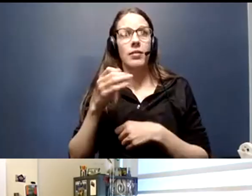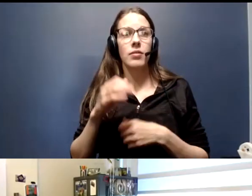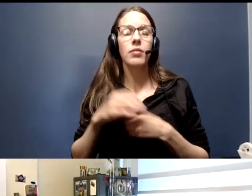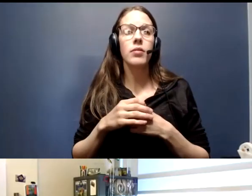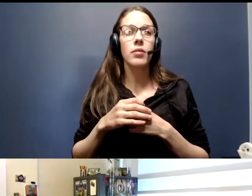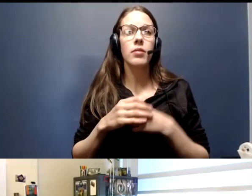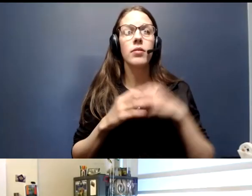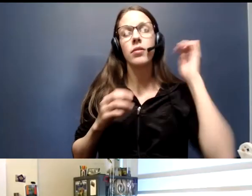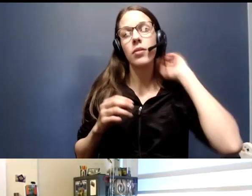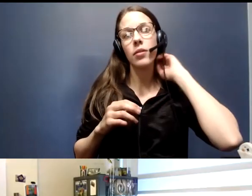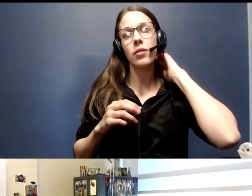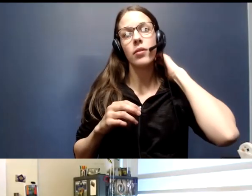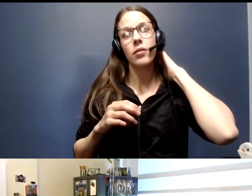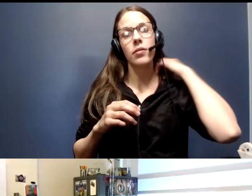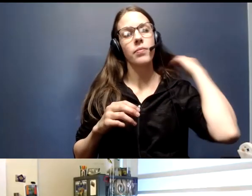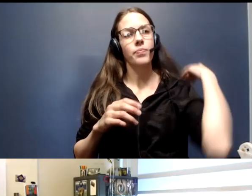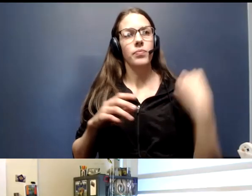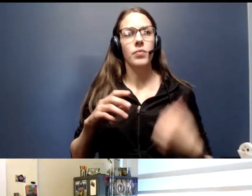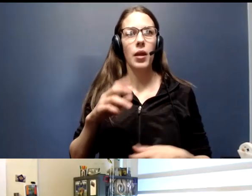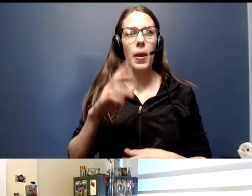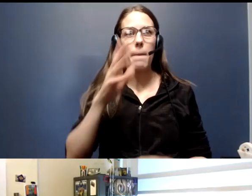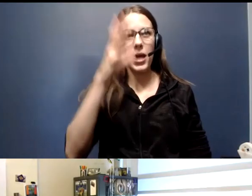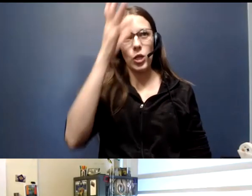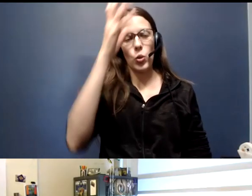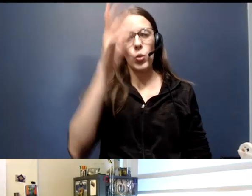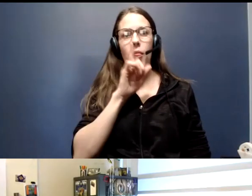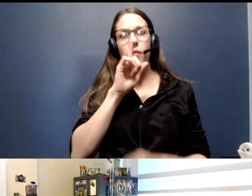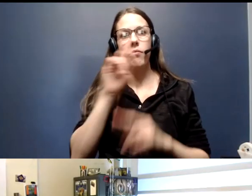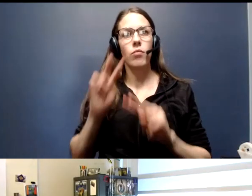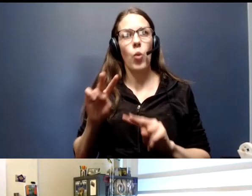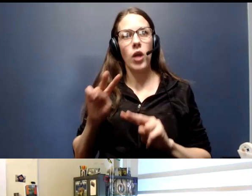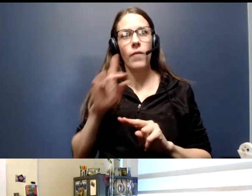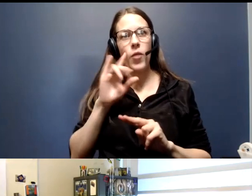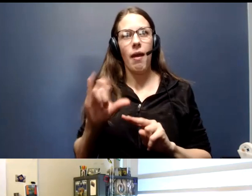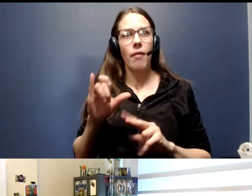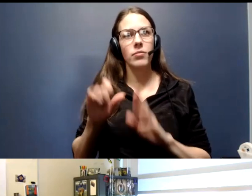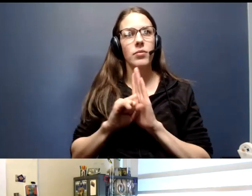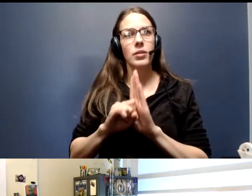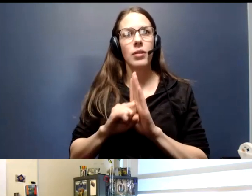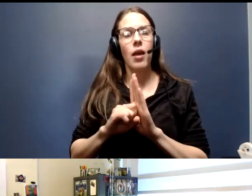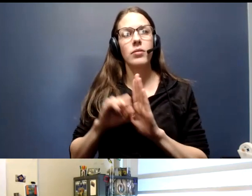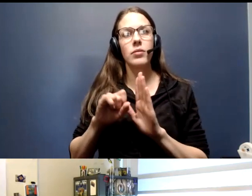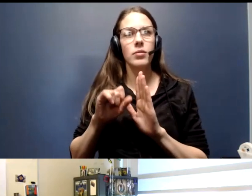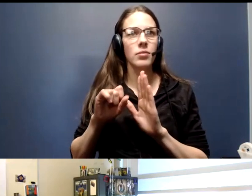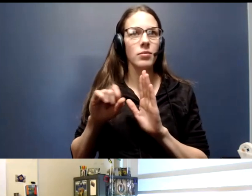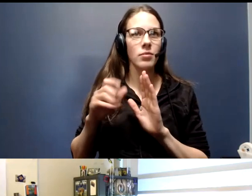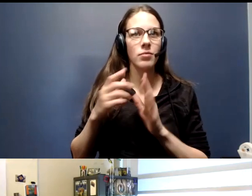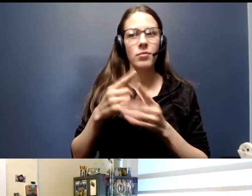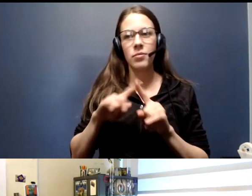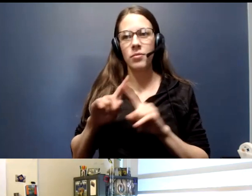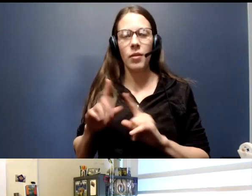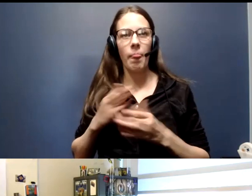I would just have the parents really watch for those signs and symptoms that their child might be